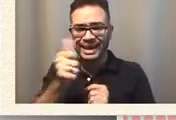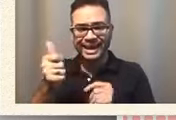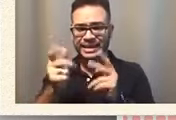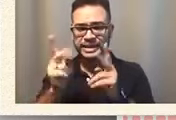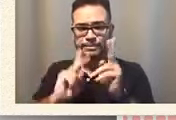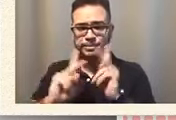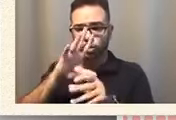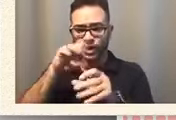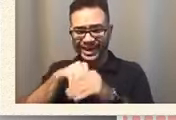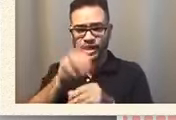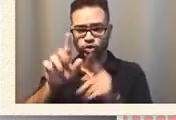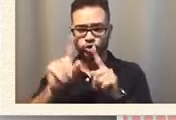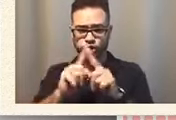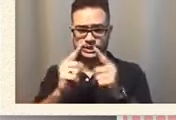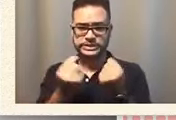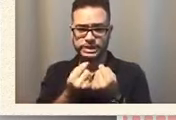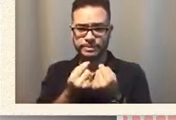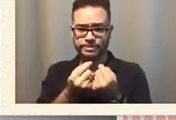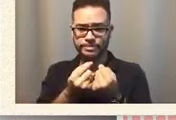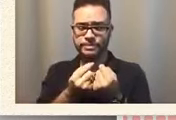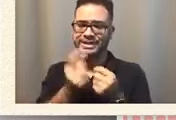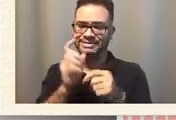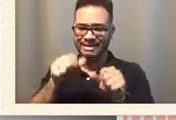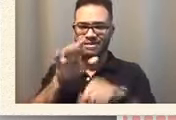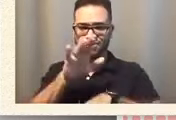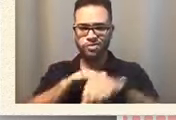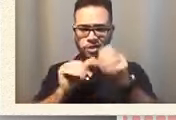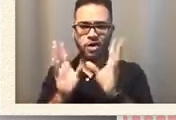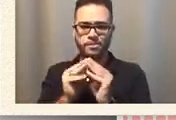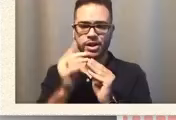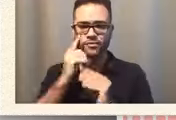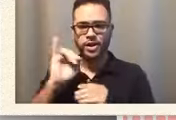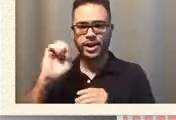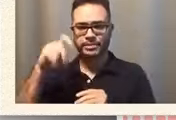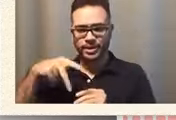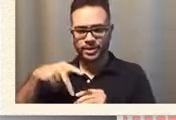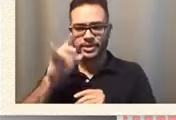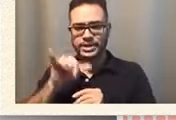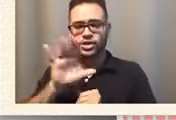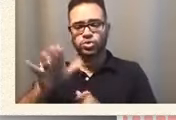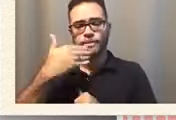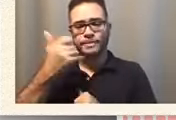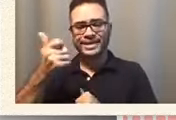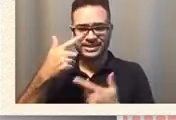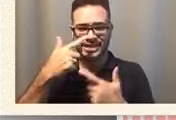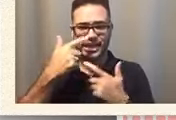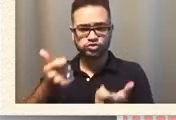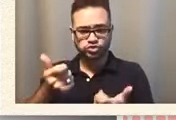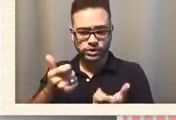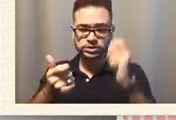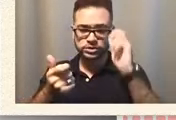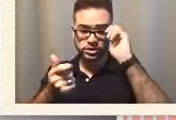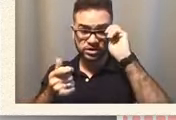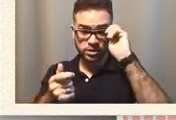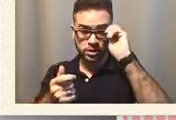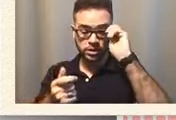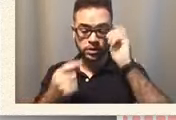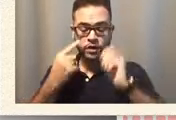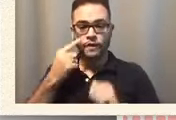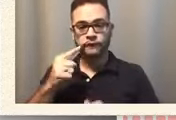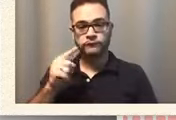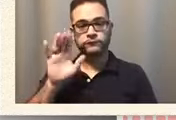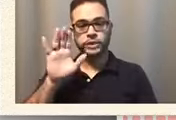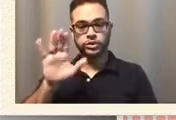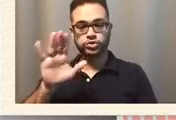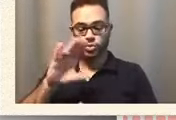call an iep it is in your best interest that your ot can